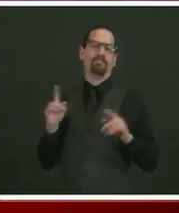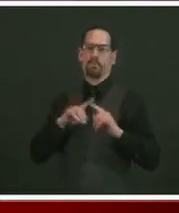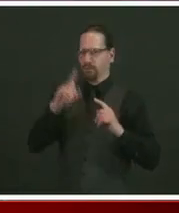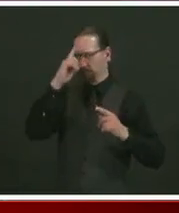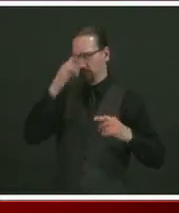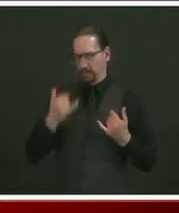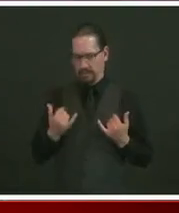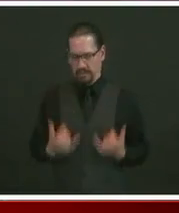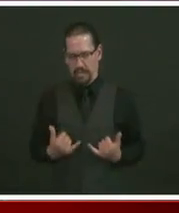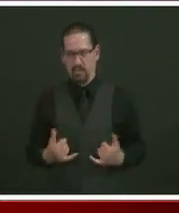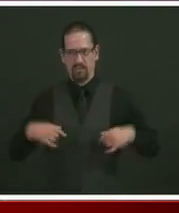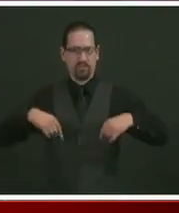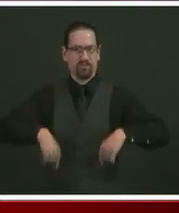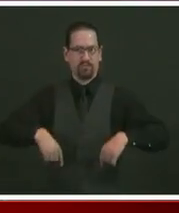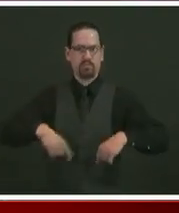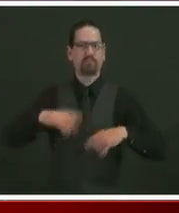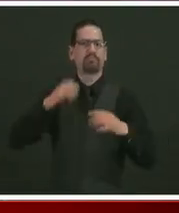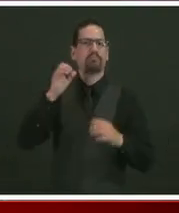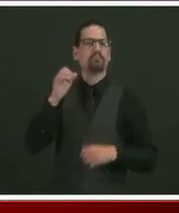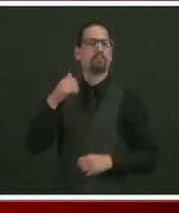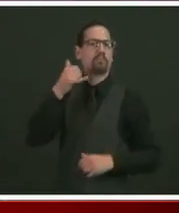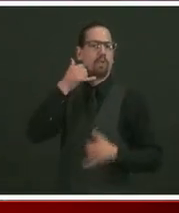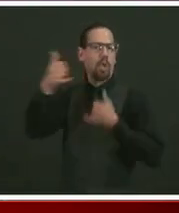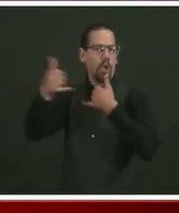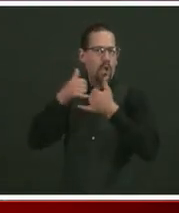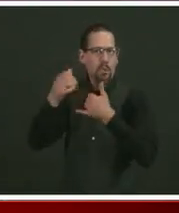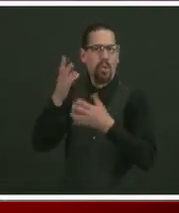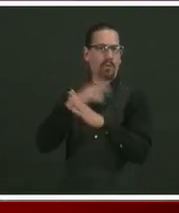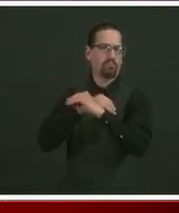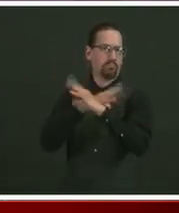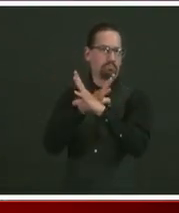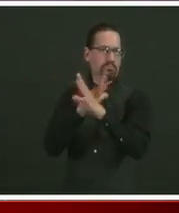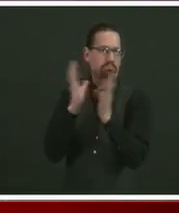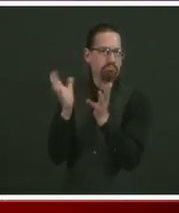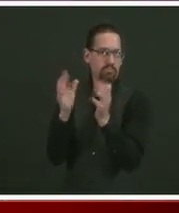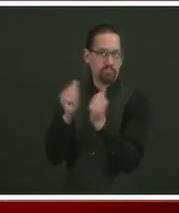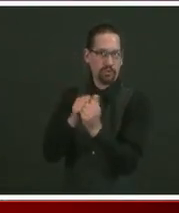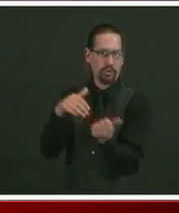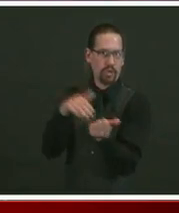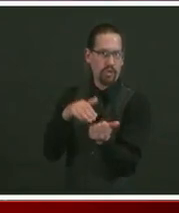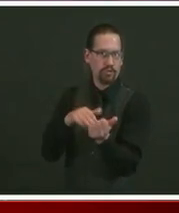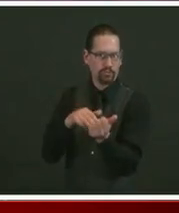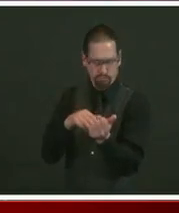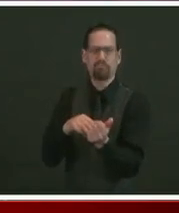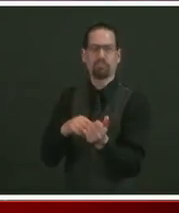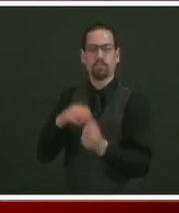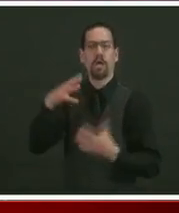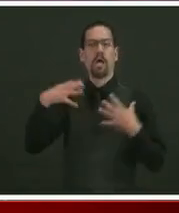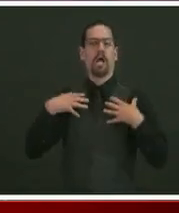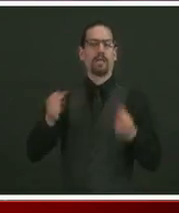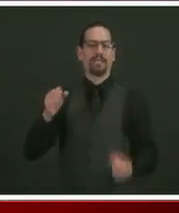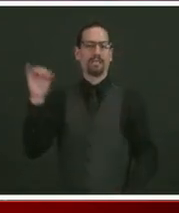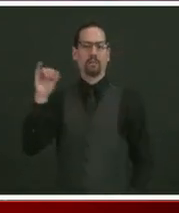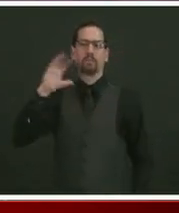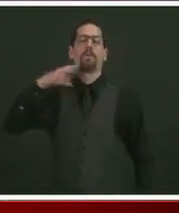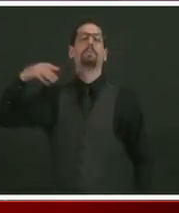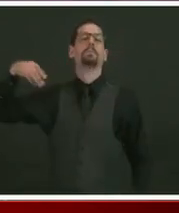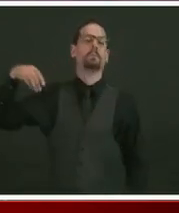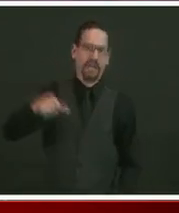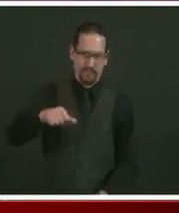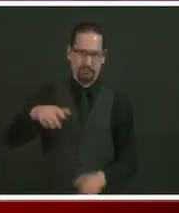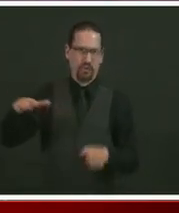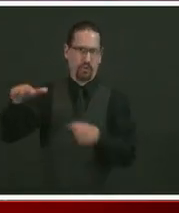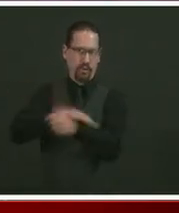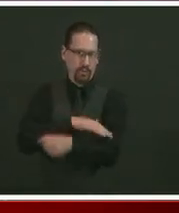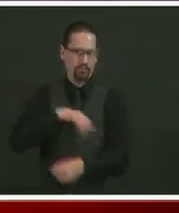know that you could continue to do that and receive the same payment from insurance companies until July 5th. If you're